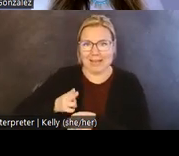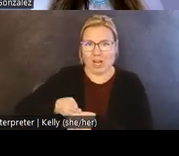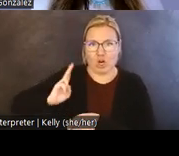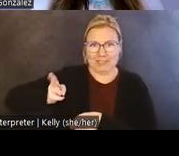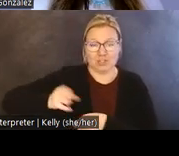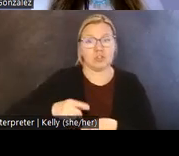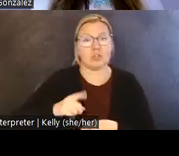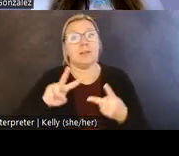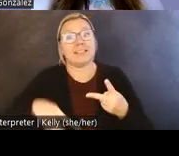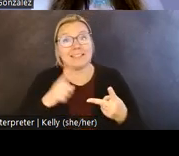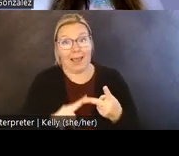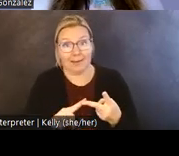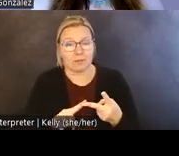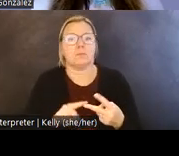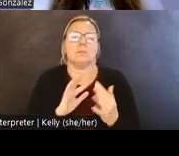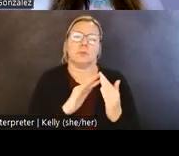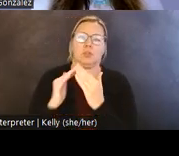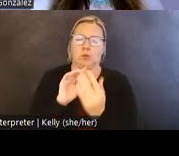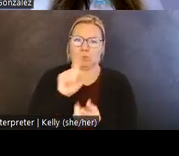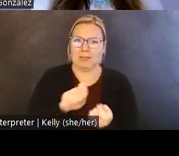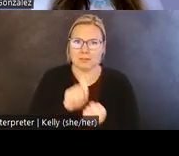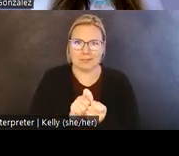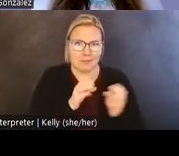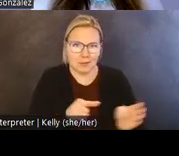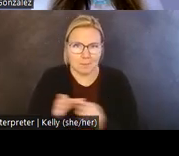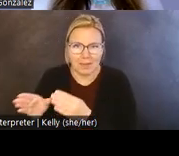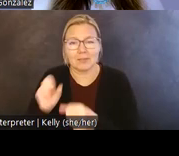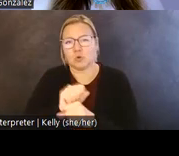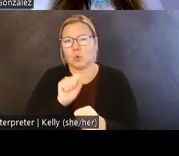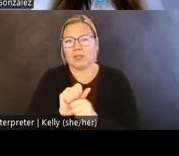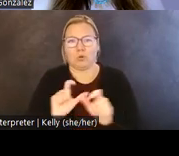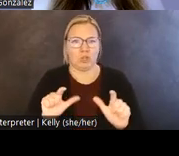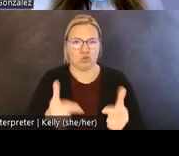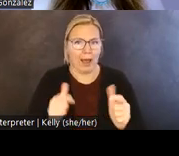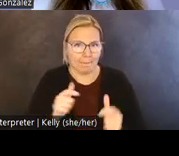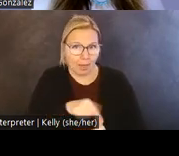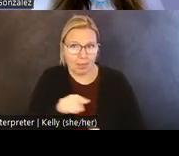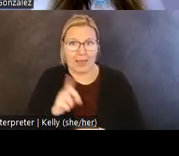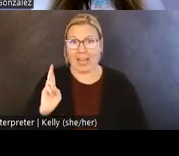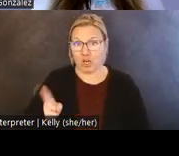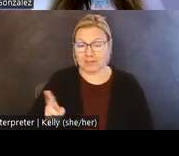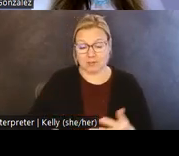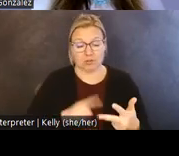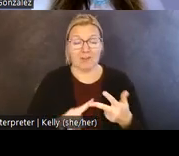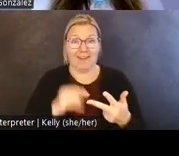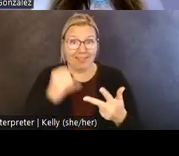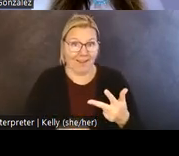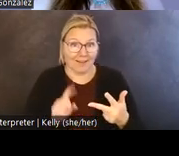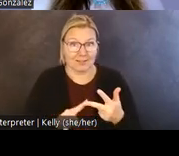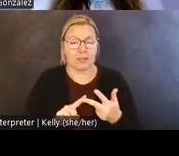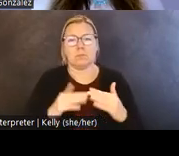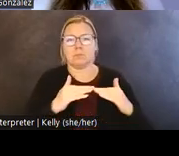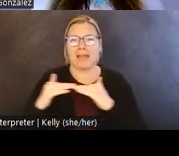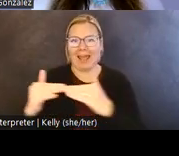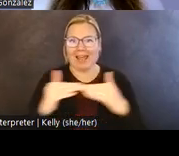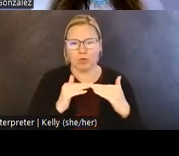they integrate community-specific protocols and methods for working with tribal heritage. And finally, they feature the equitable and